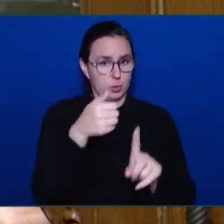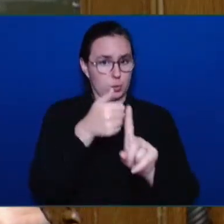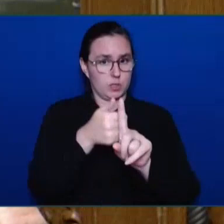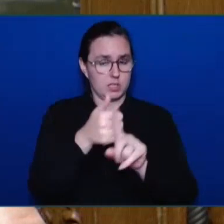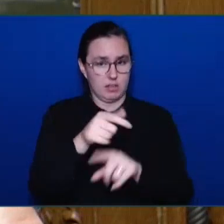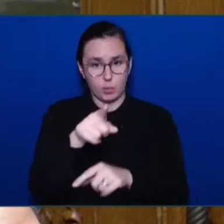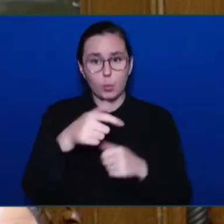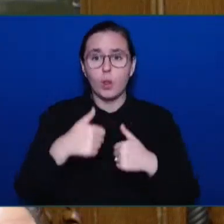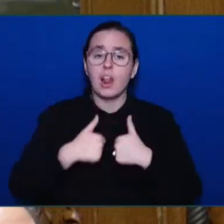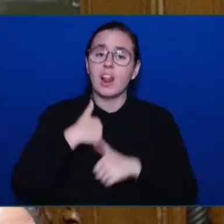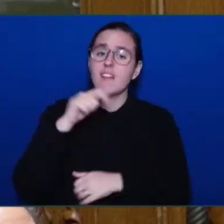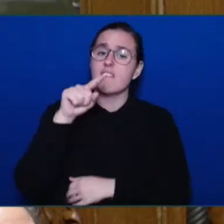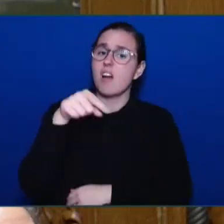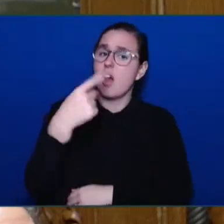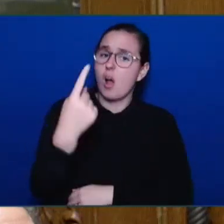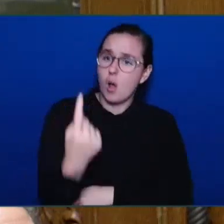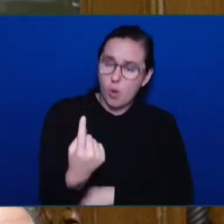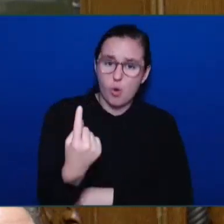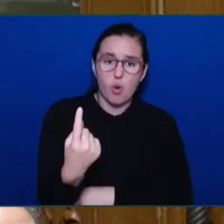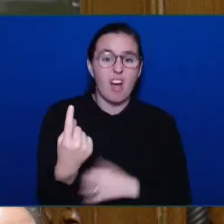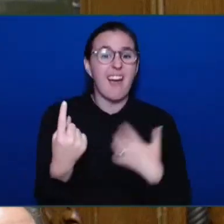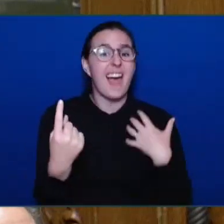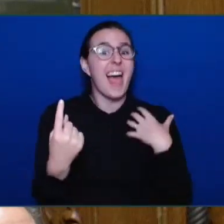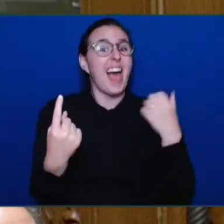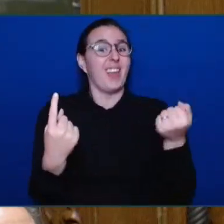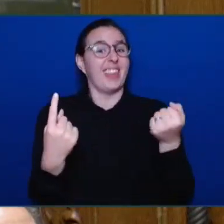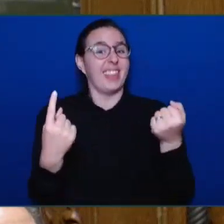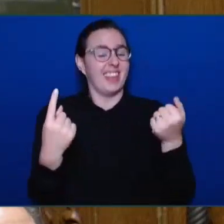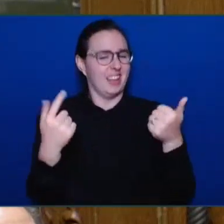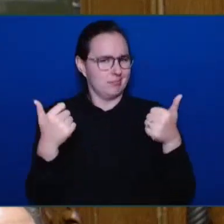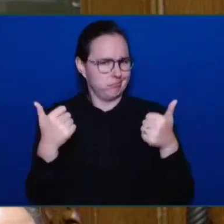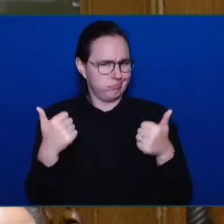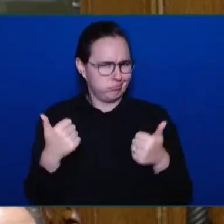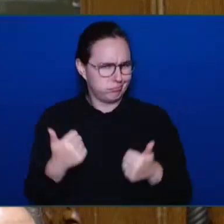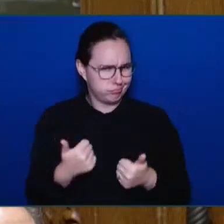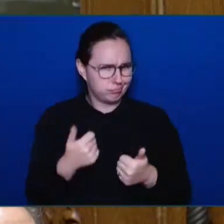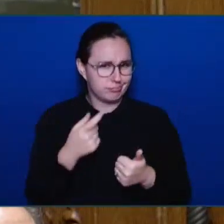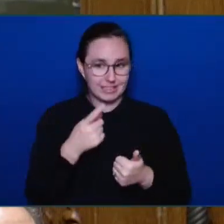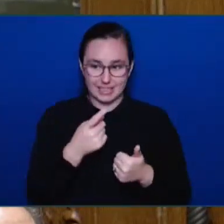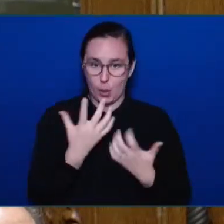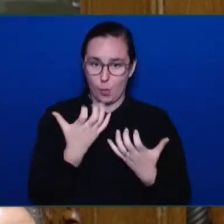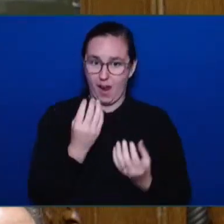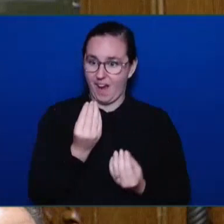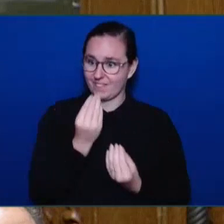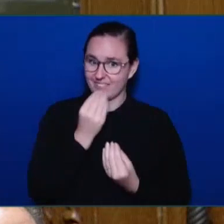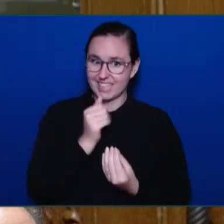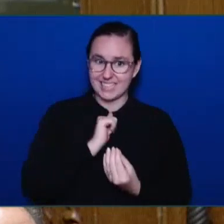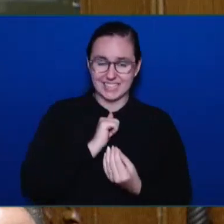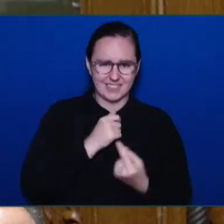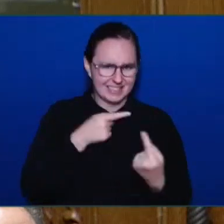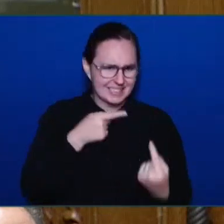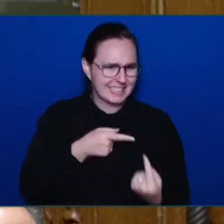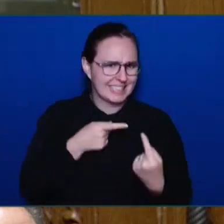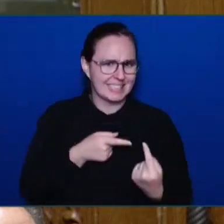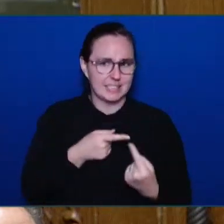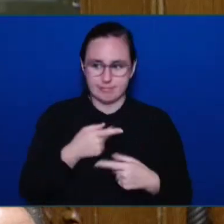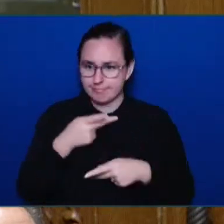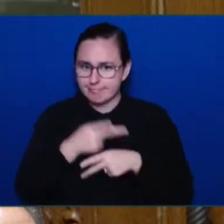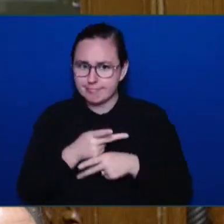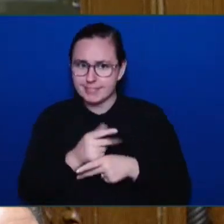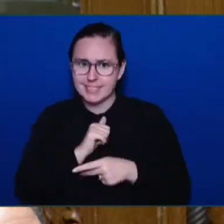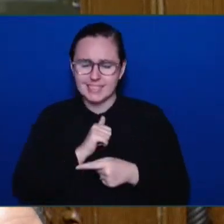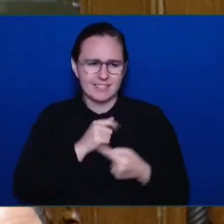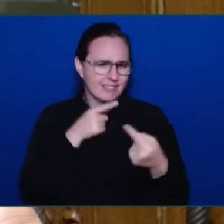feeding and bathing yourself. You are starting to get confused about simple tasks. You speak no English.